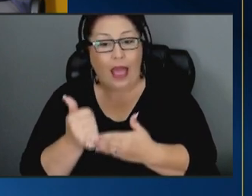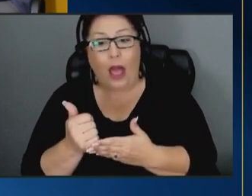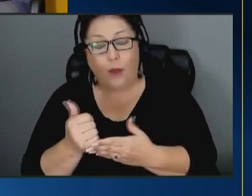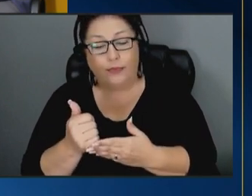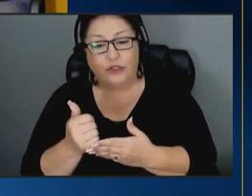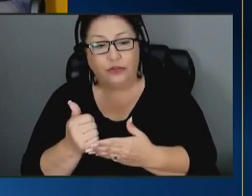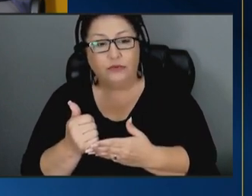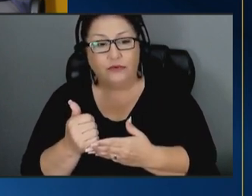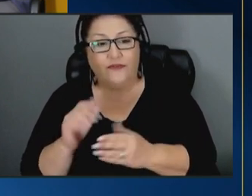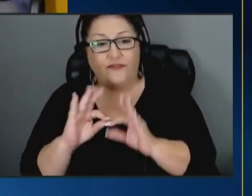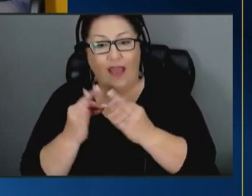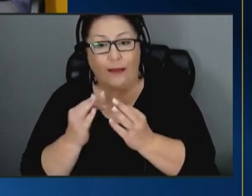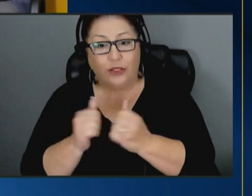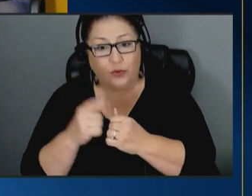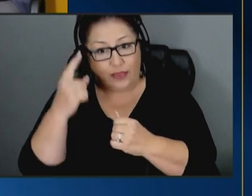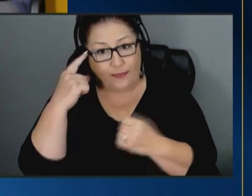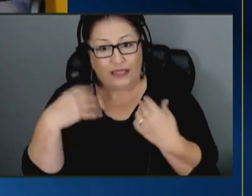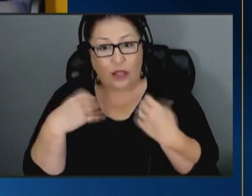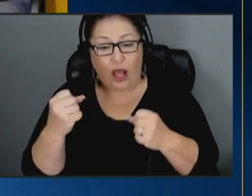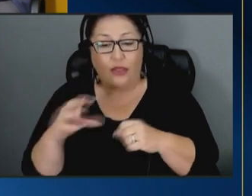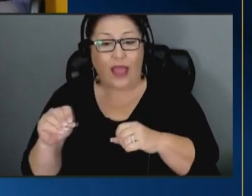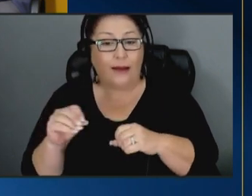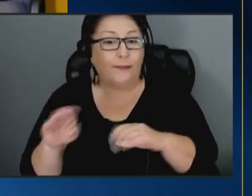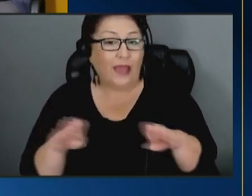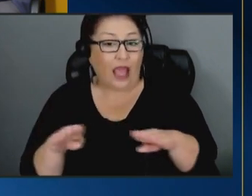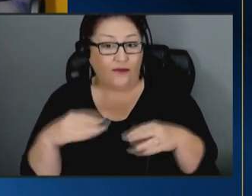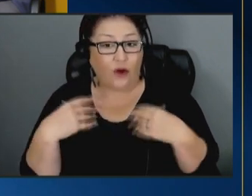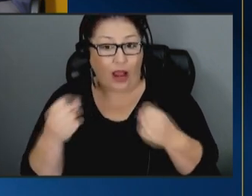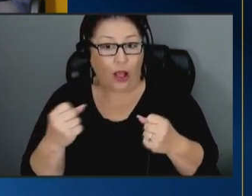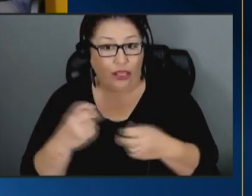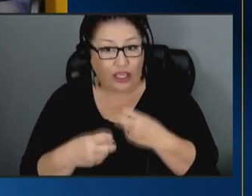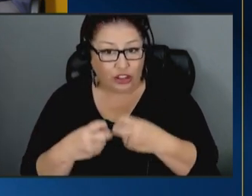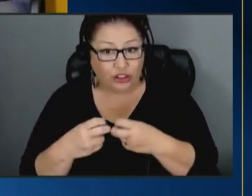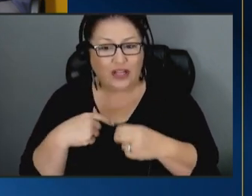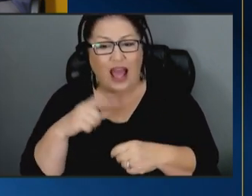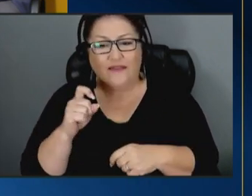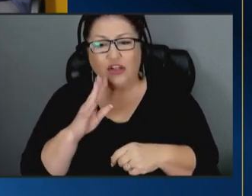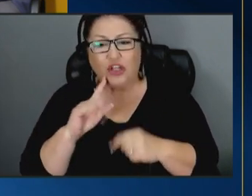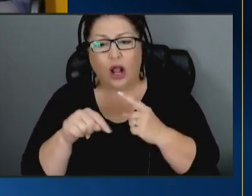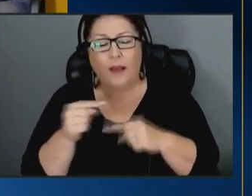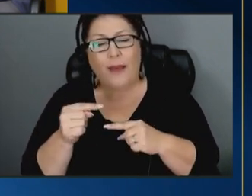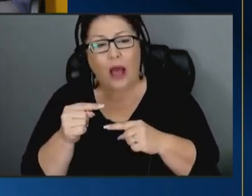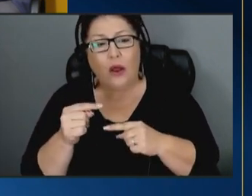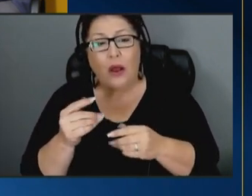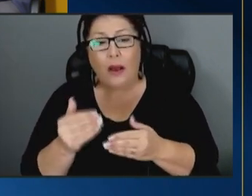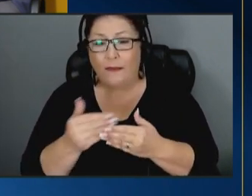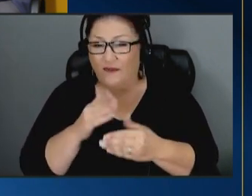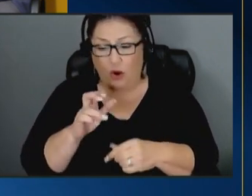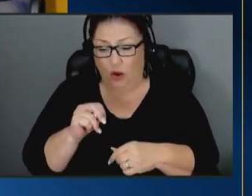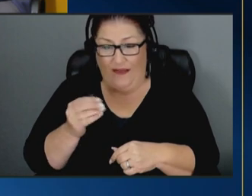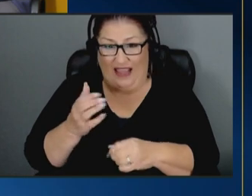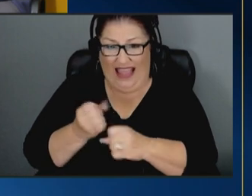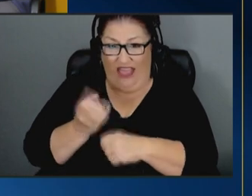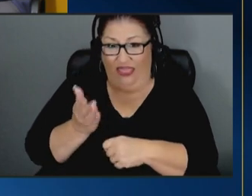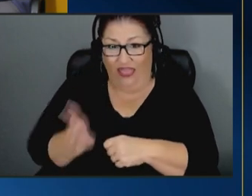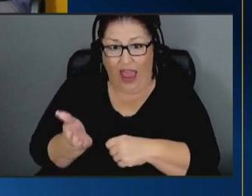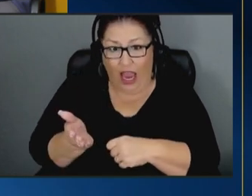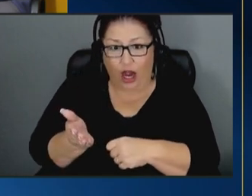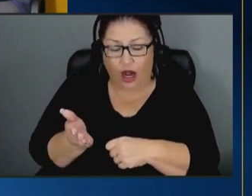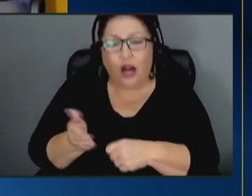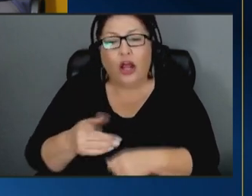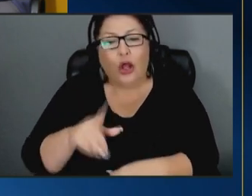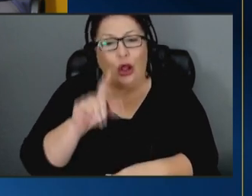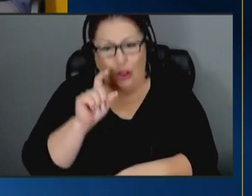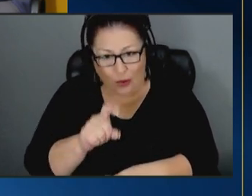families with mental health and behavioral health issues i got to talk about before you even get there you have